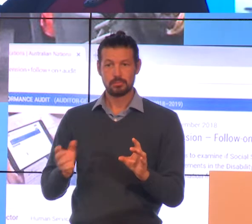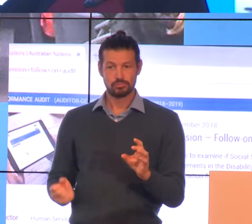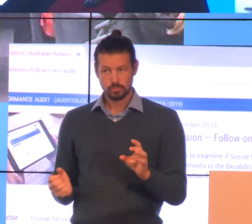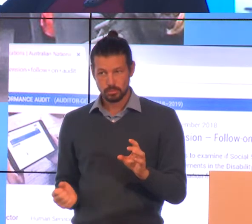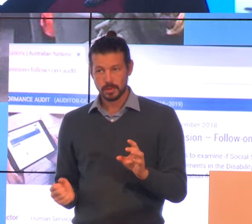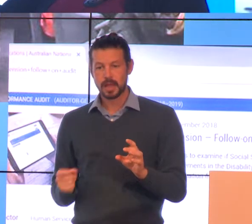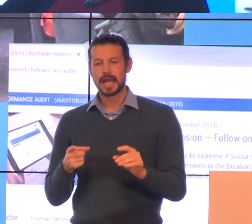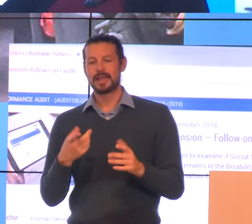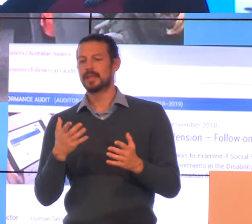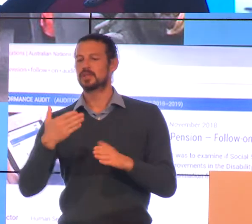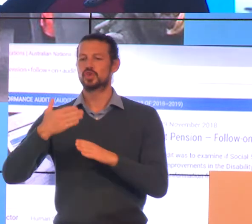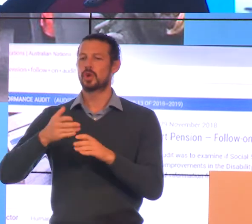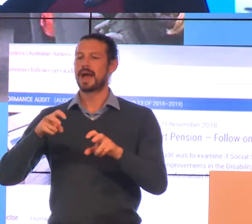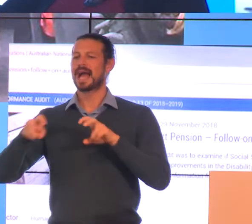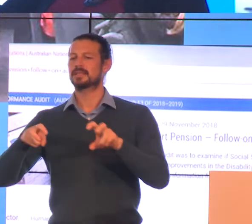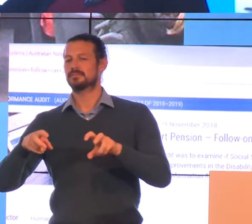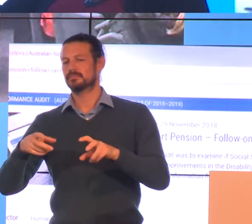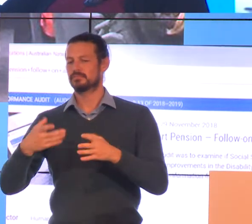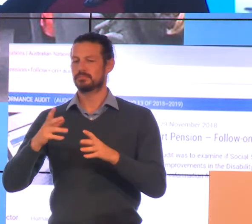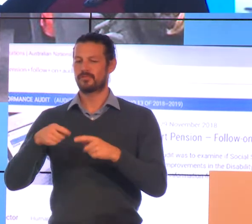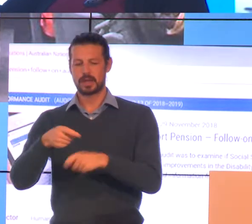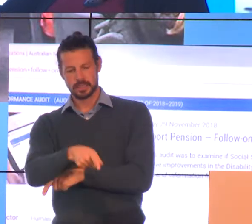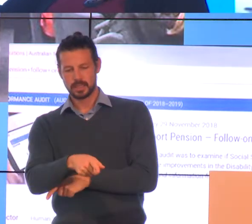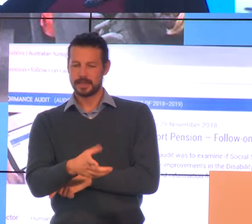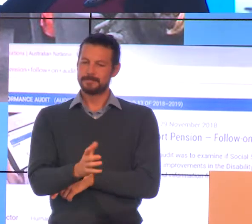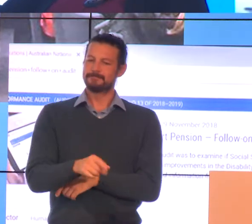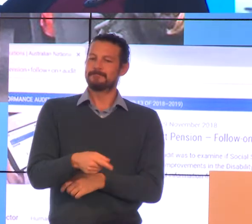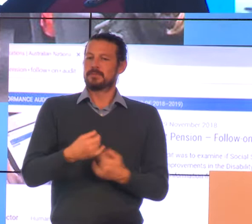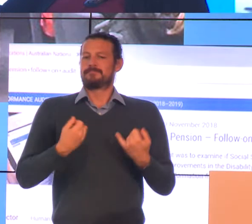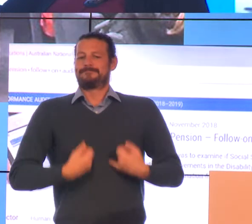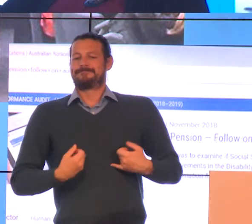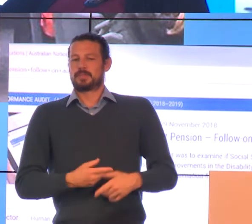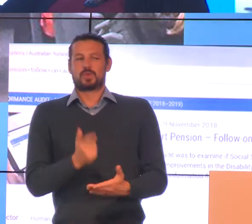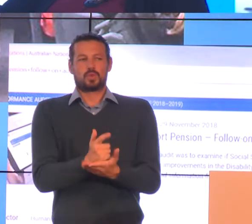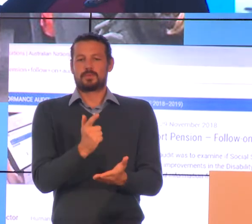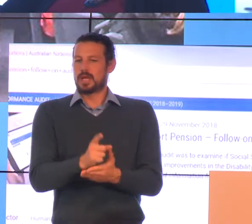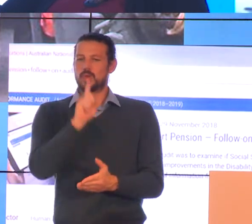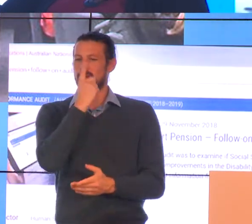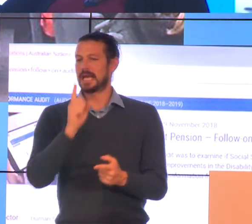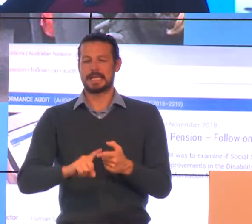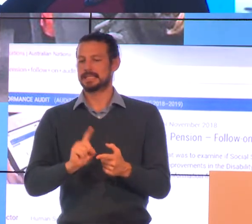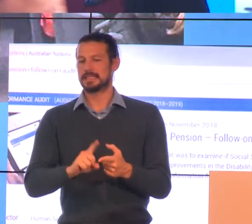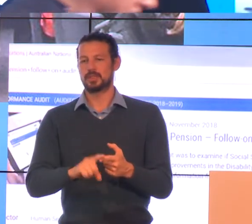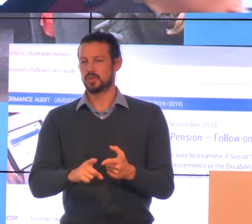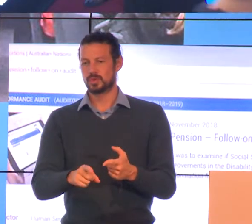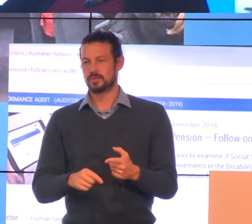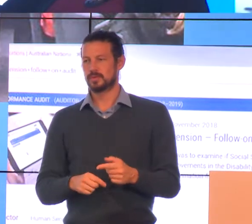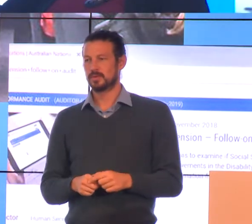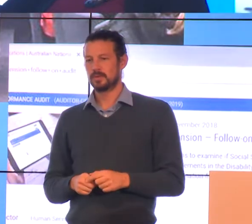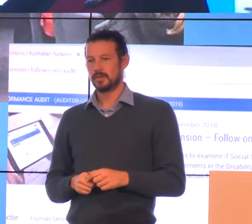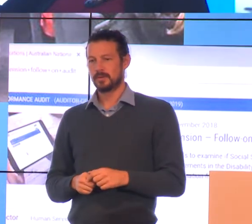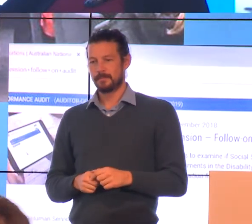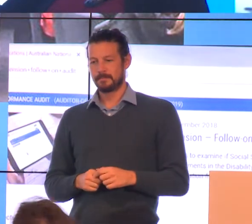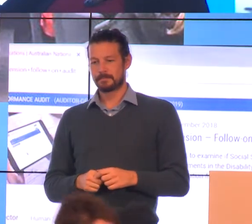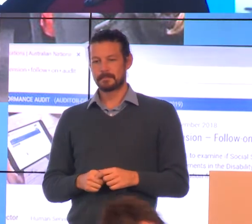are told by job active providers that they're too unwell to continue to meet the requirements of